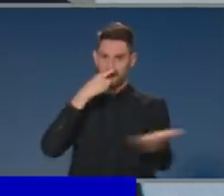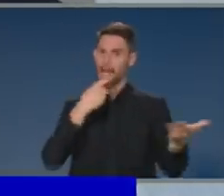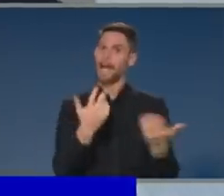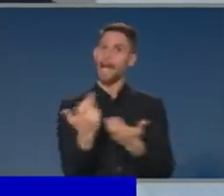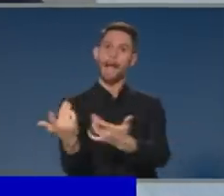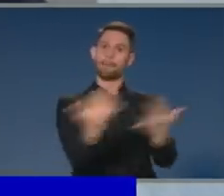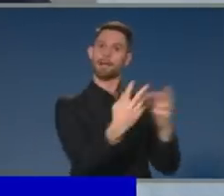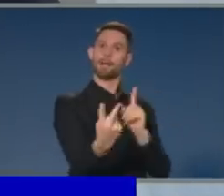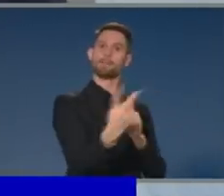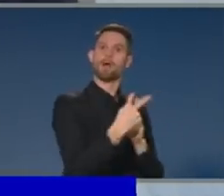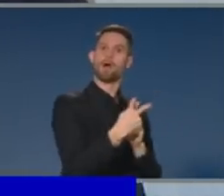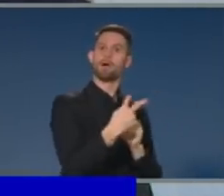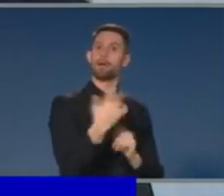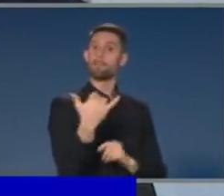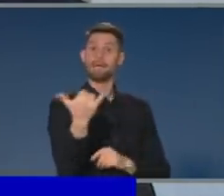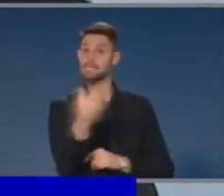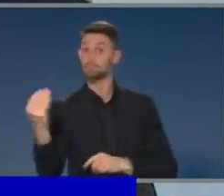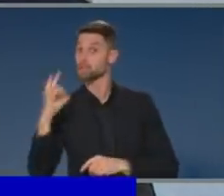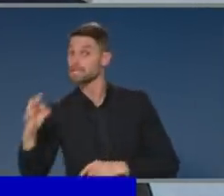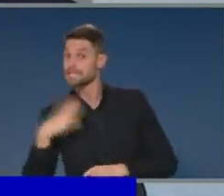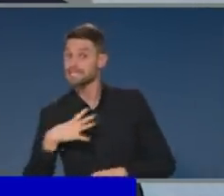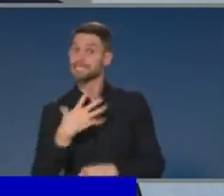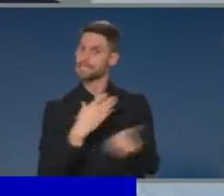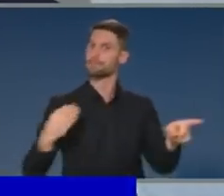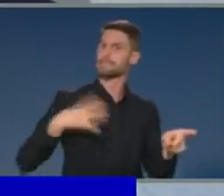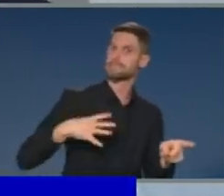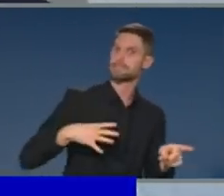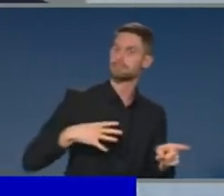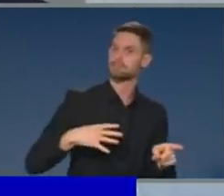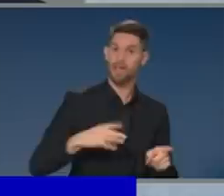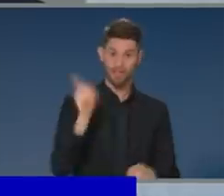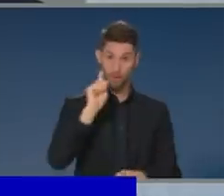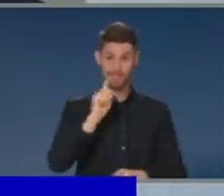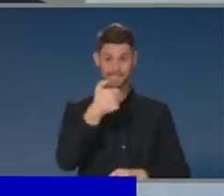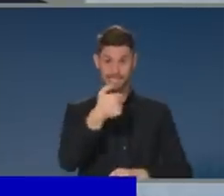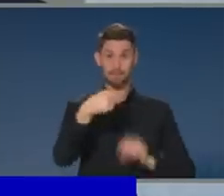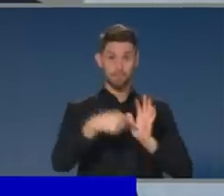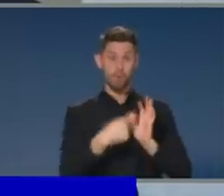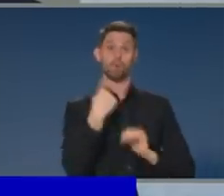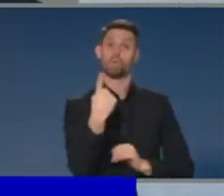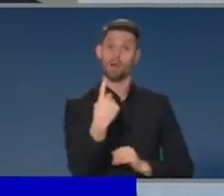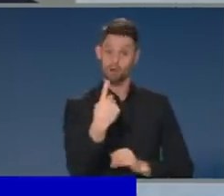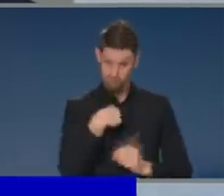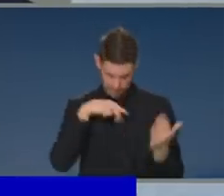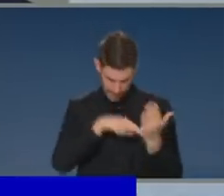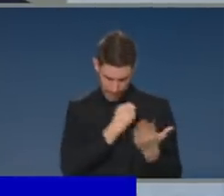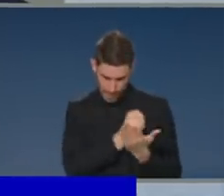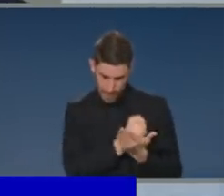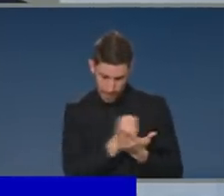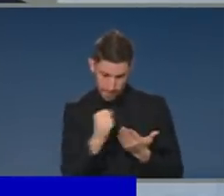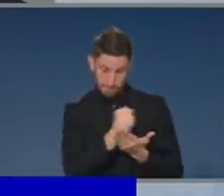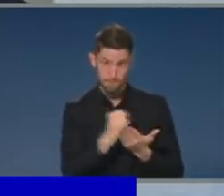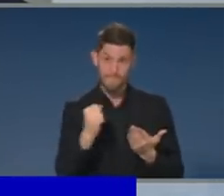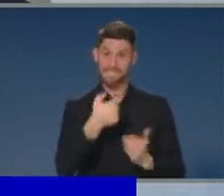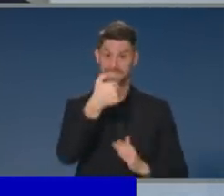Australians would be supported by this program. It is now actually over 6.1. In fact, the figures I have before me this